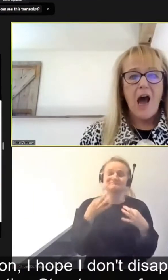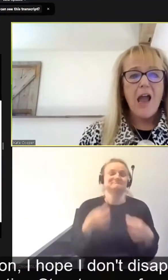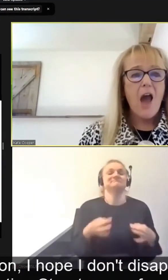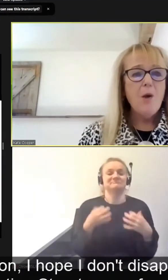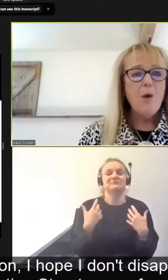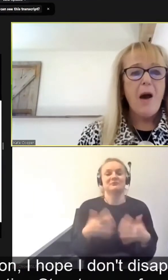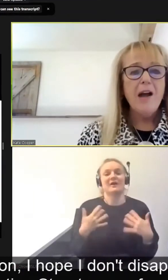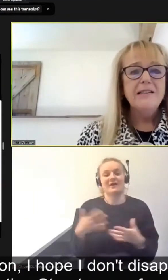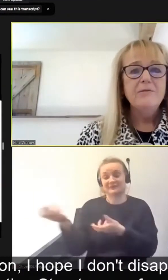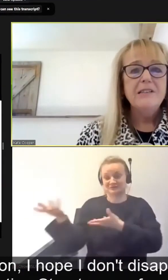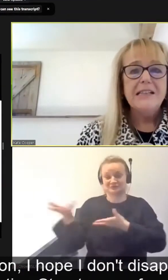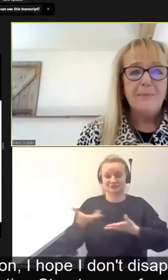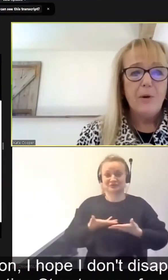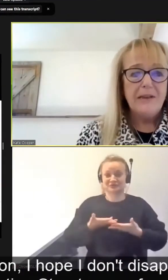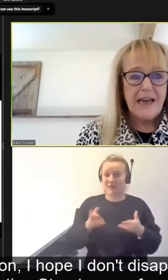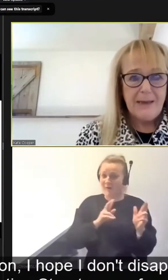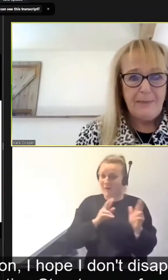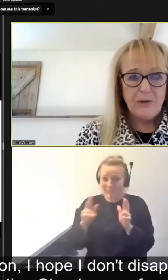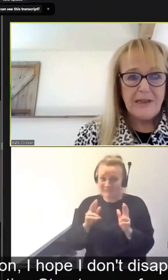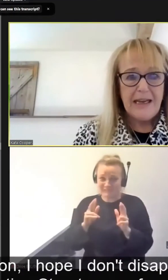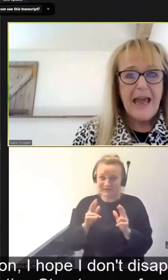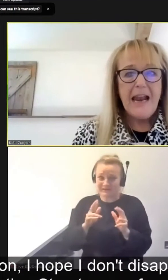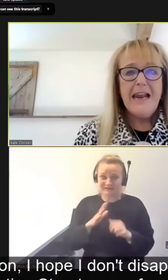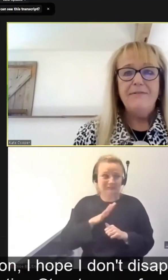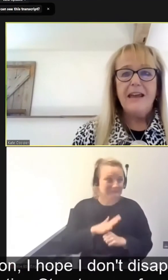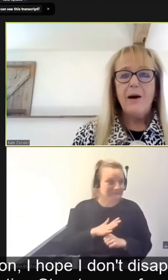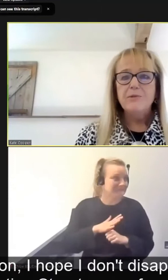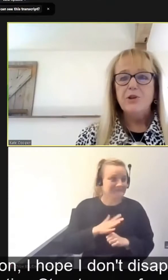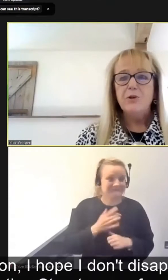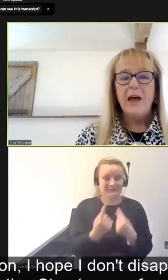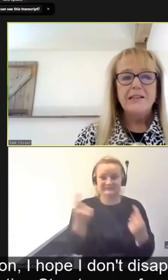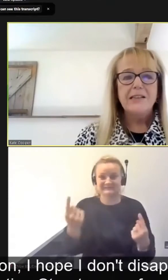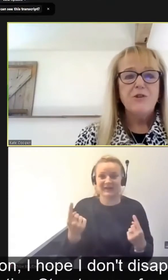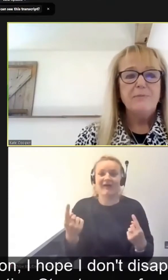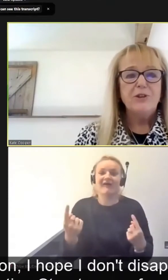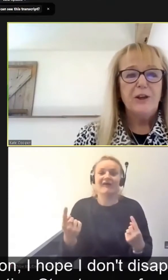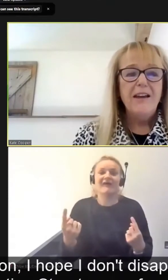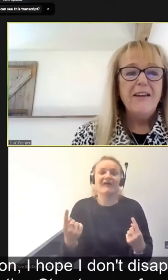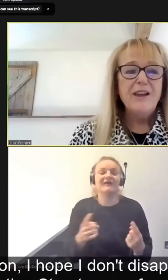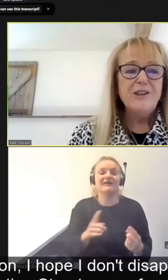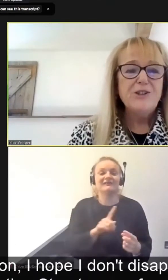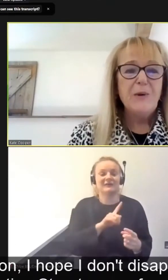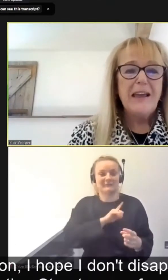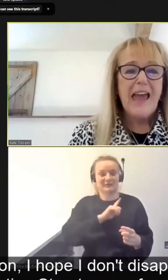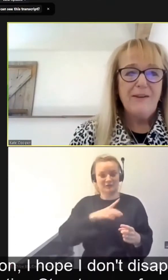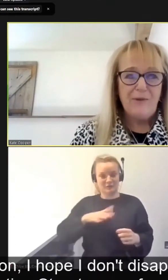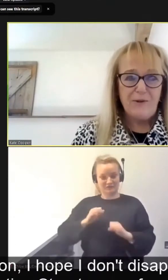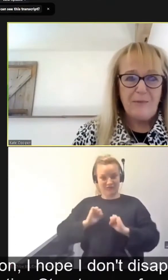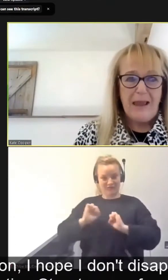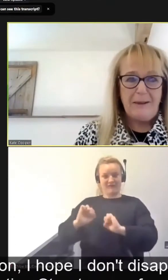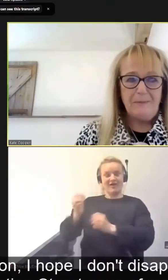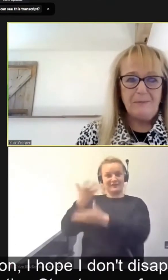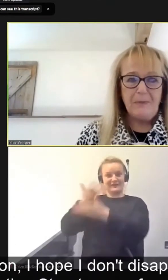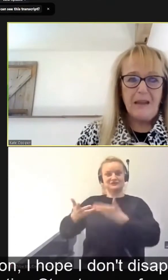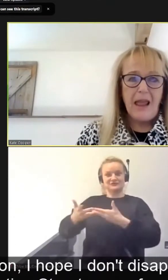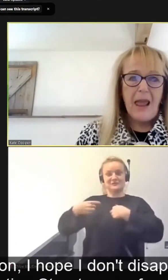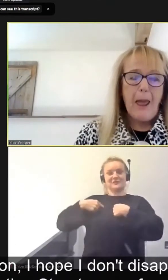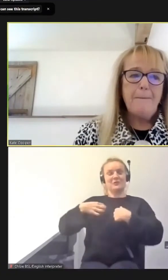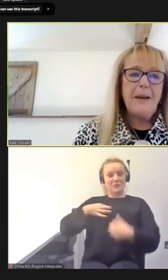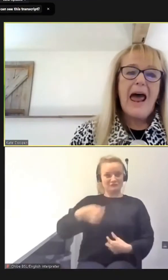I hope I don't disappoint anybody living up to that description that Stuart gave of me.